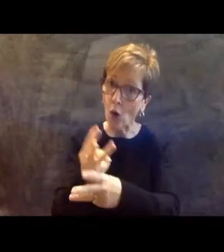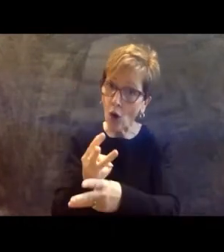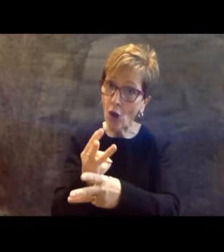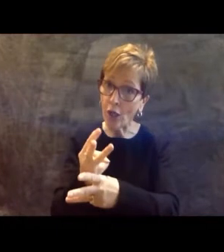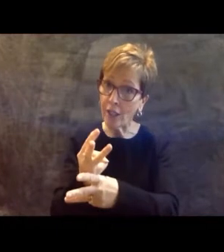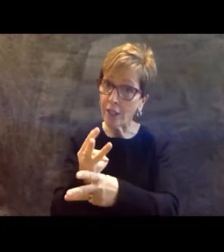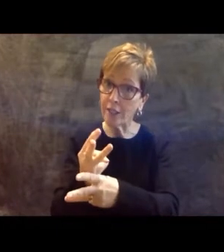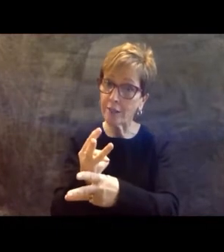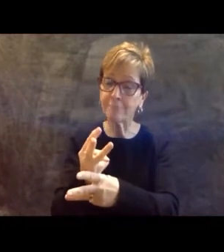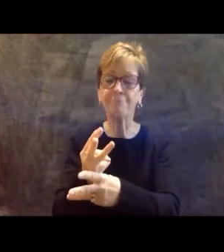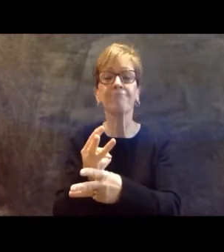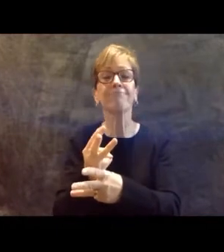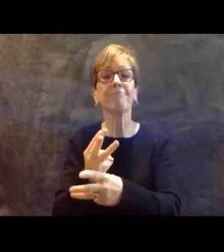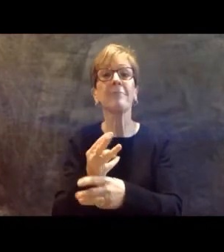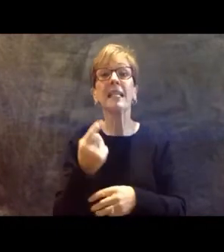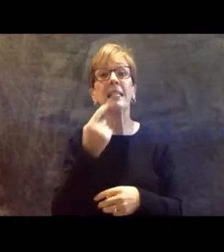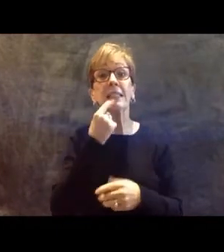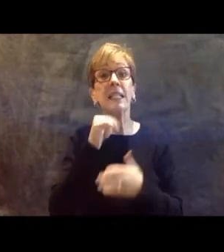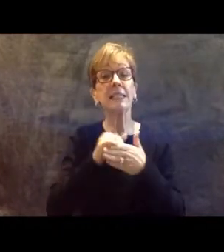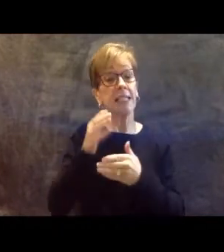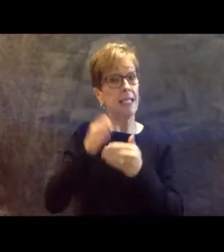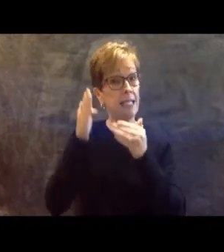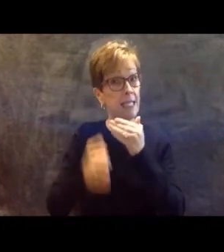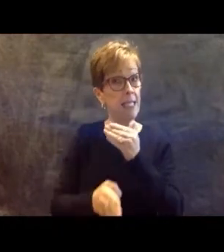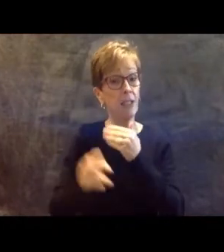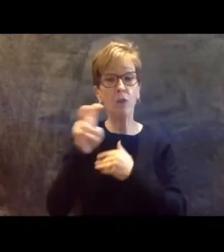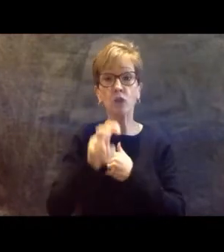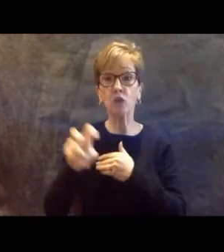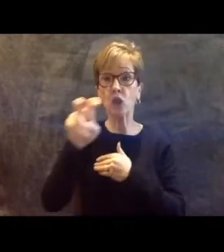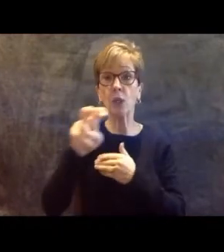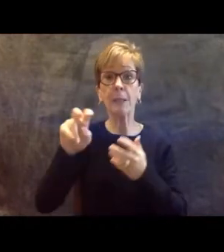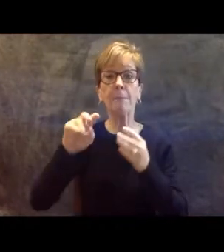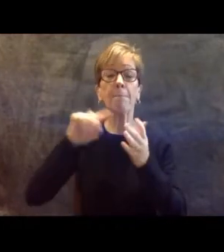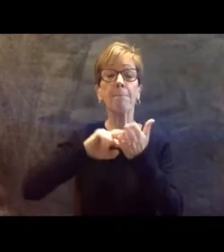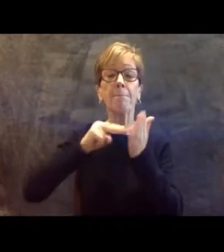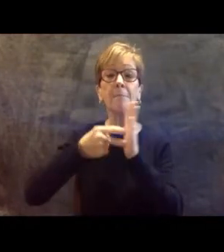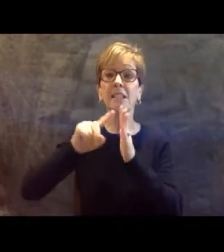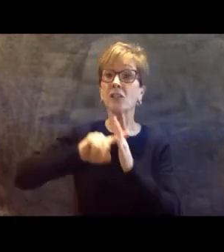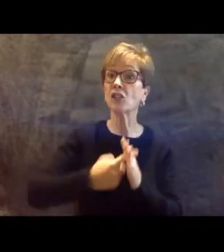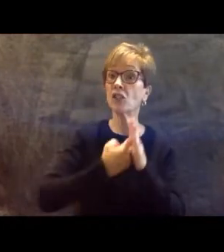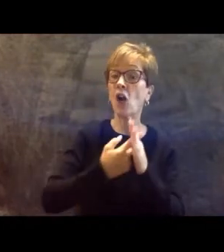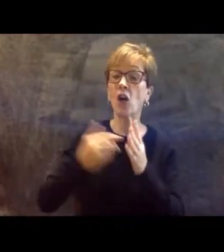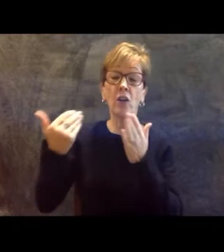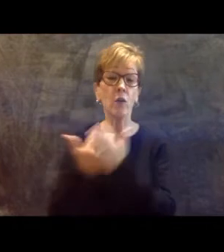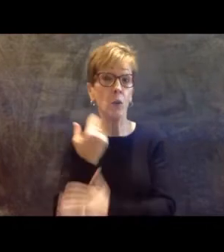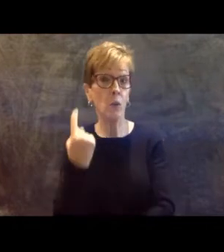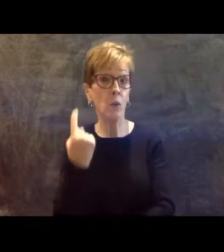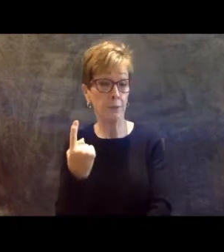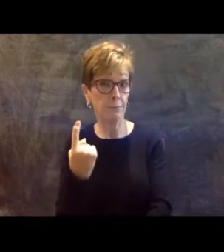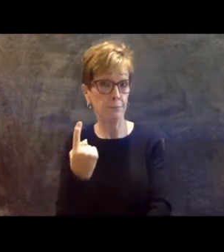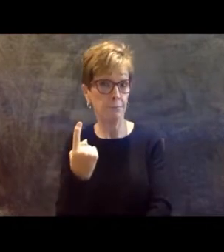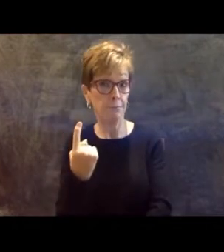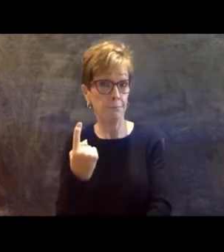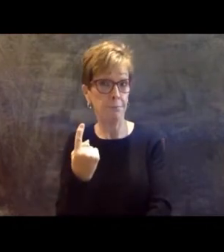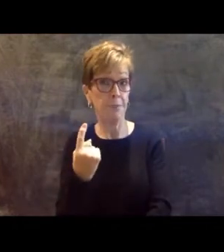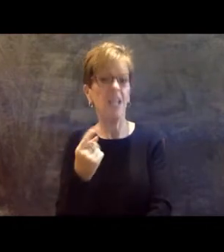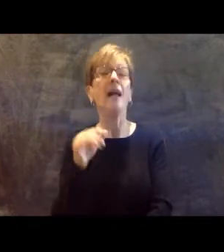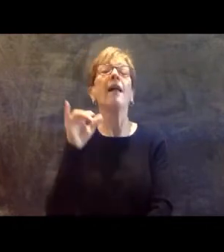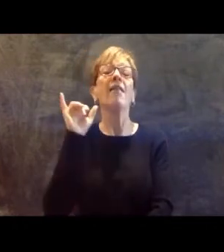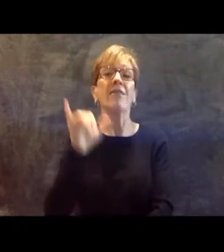It's said the end of a journey means the start of another one. This accomplishment,